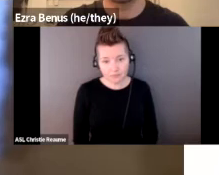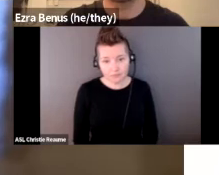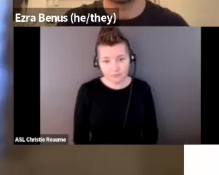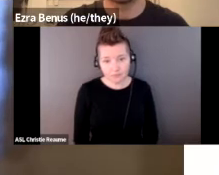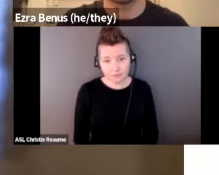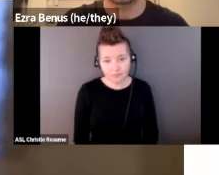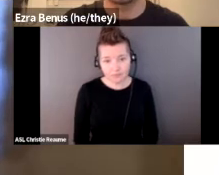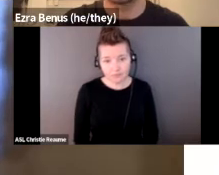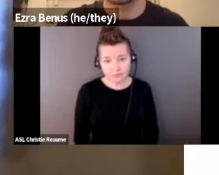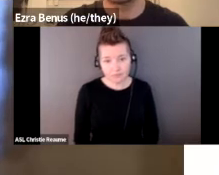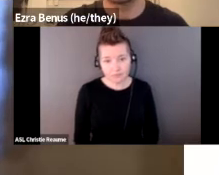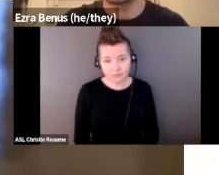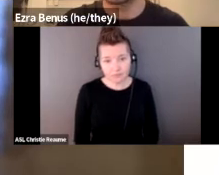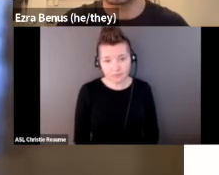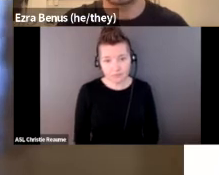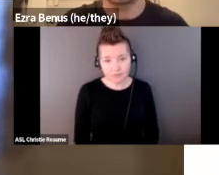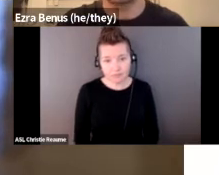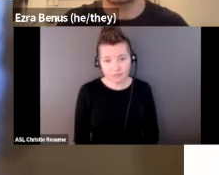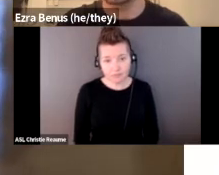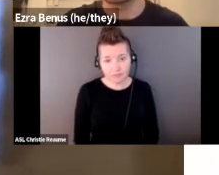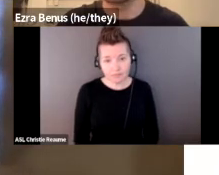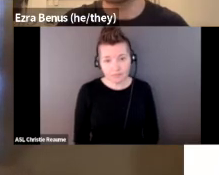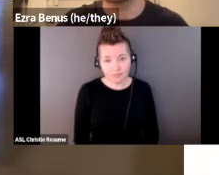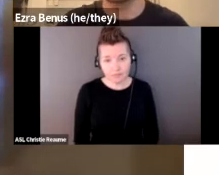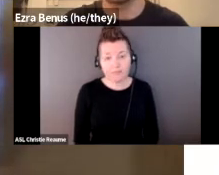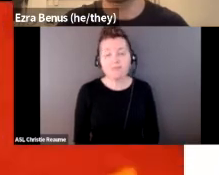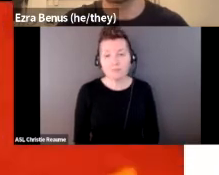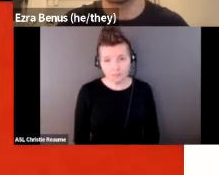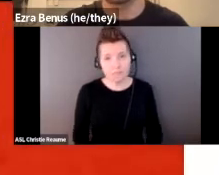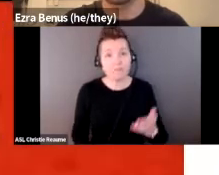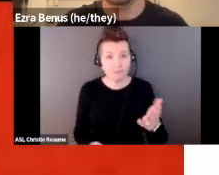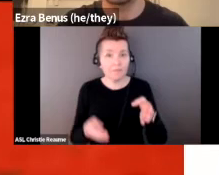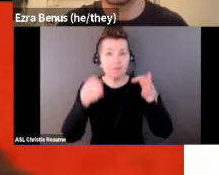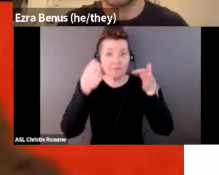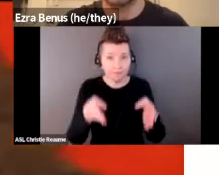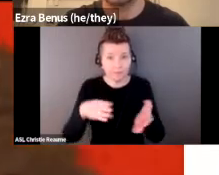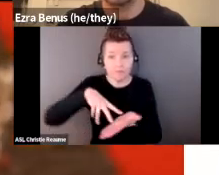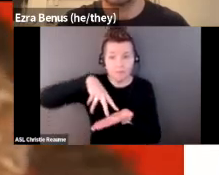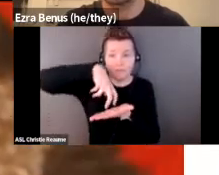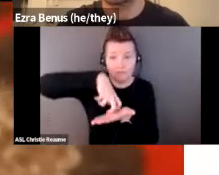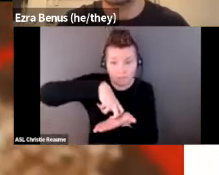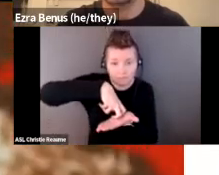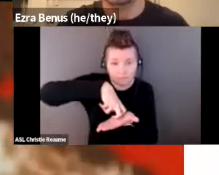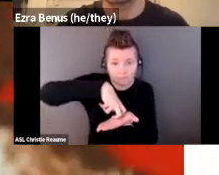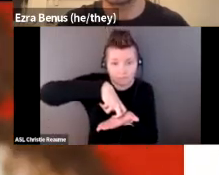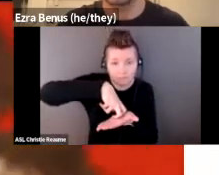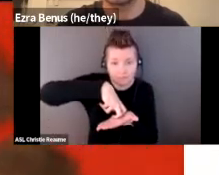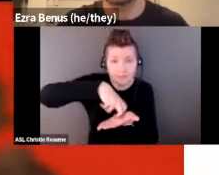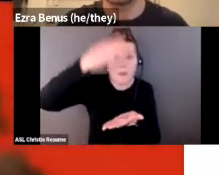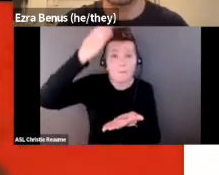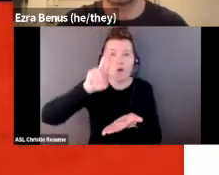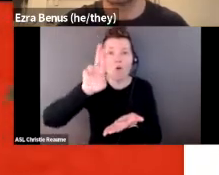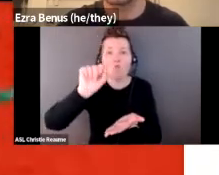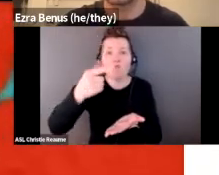We see the person lower to the ground, the pieces on a platform. They're rubbing their hands very slowly